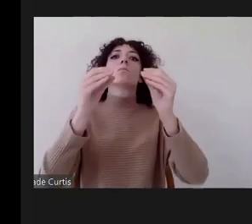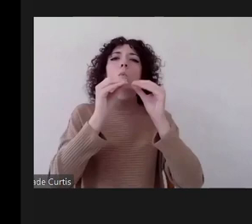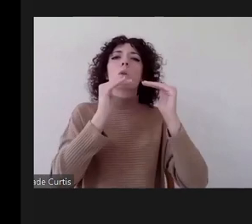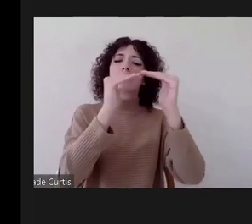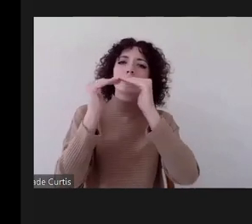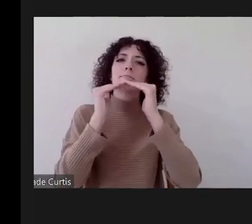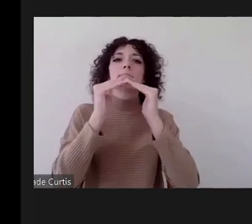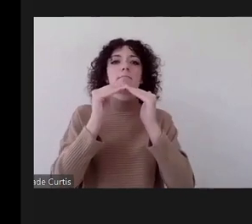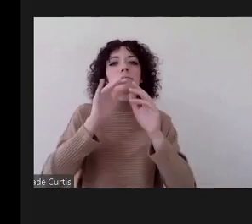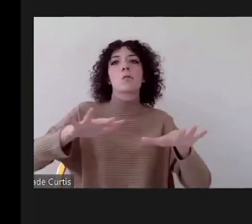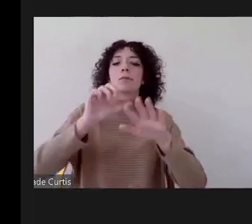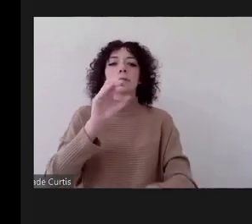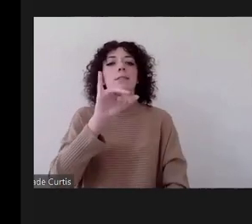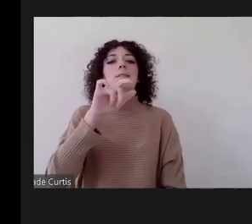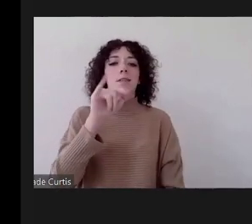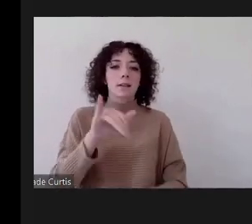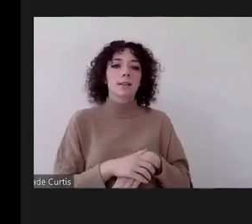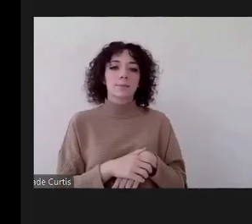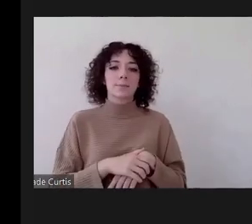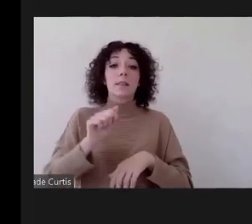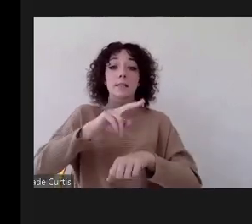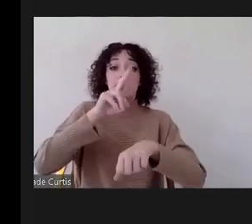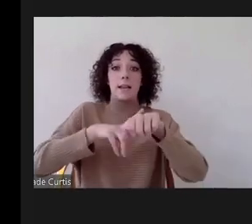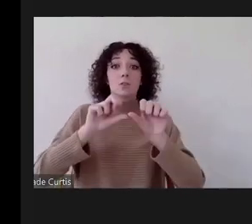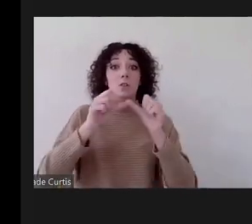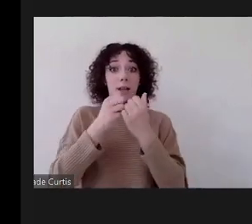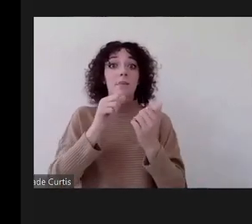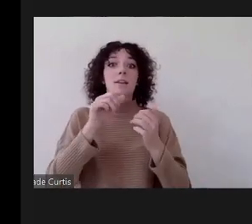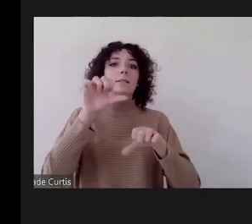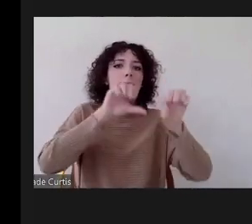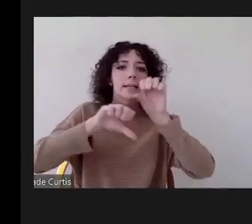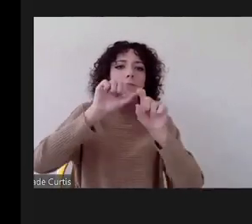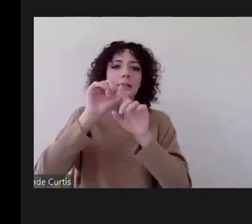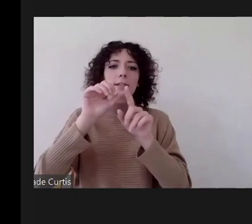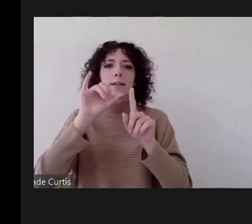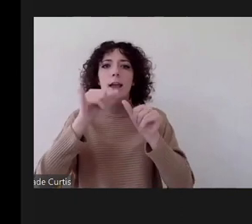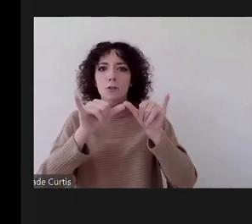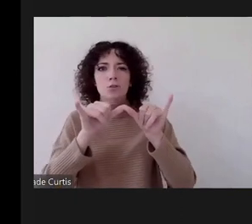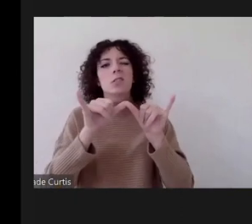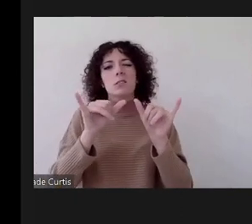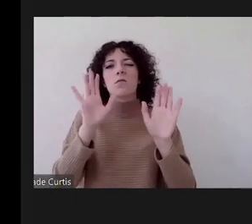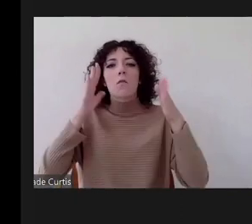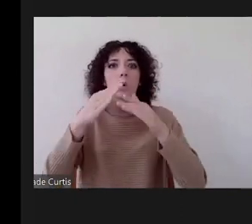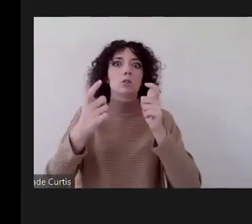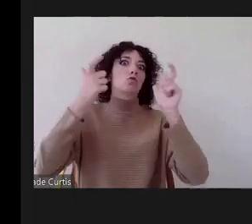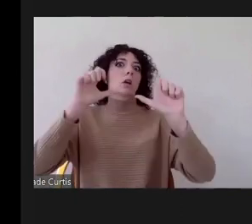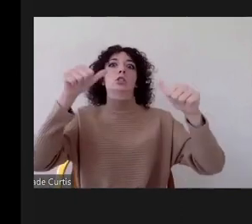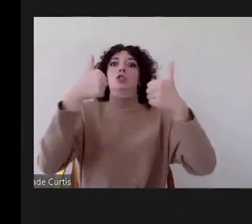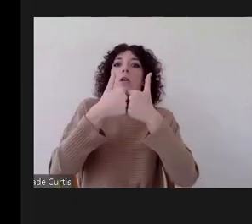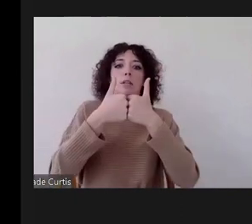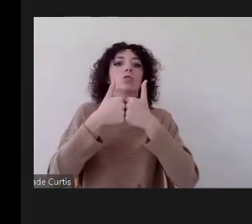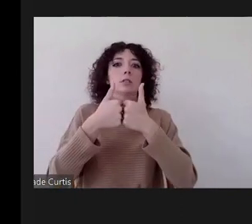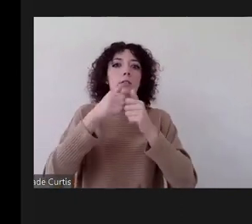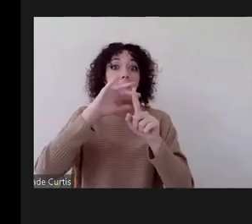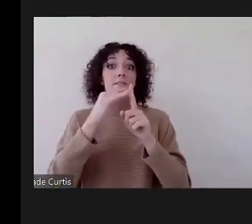themes align with the national academy of science engineering and medicine's grand challenges for environmental engineering in the 21st